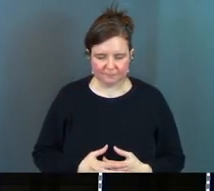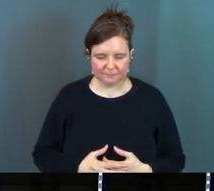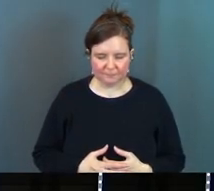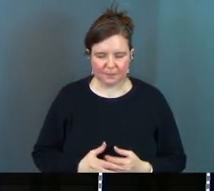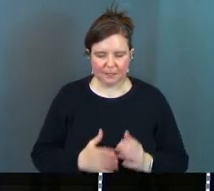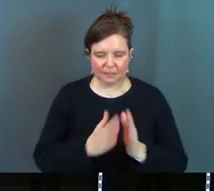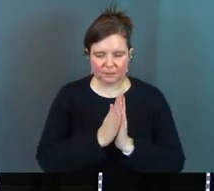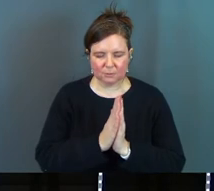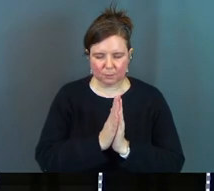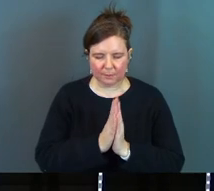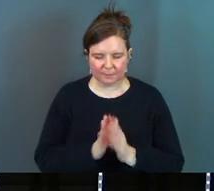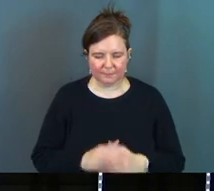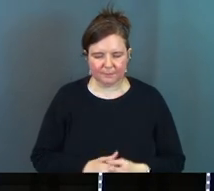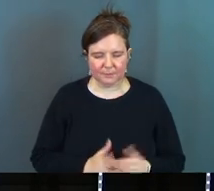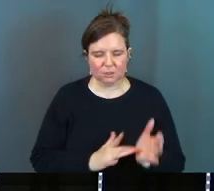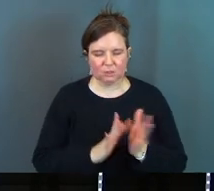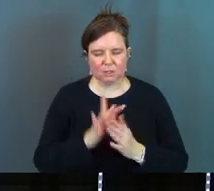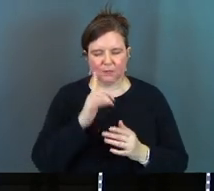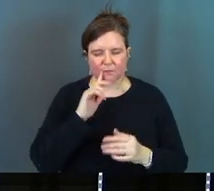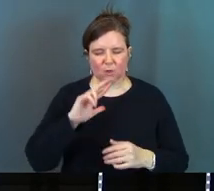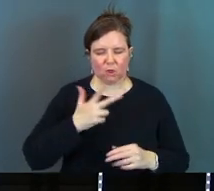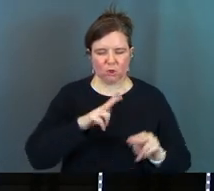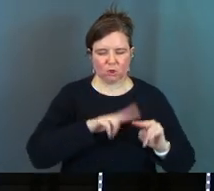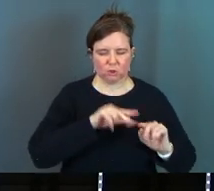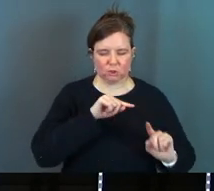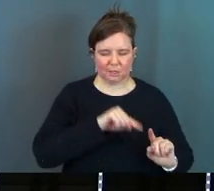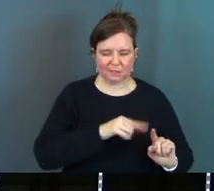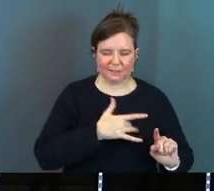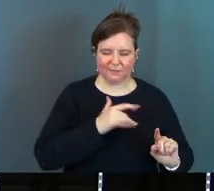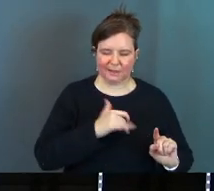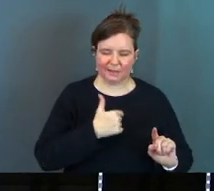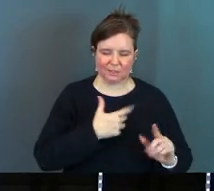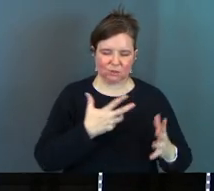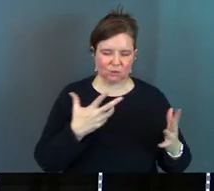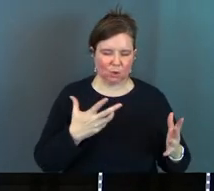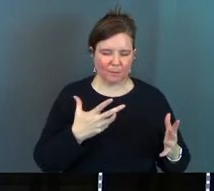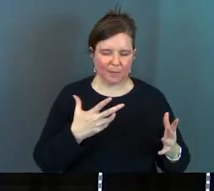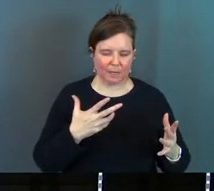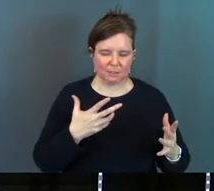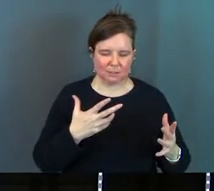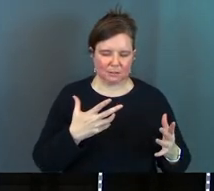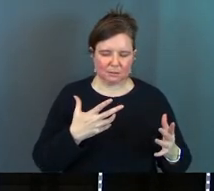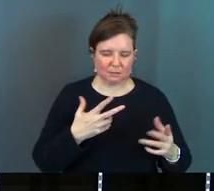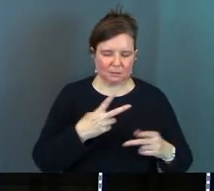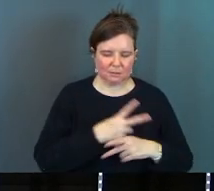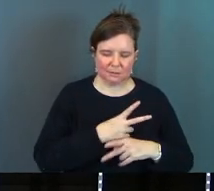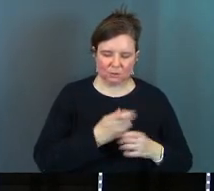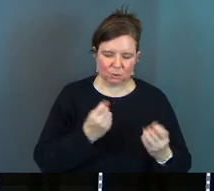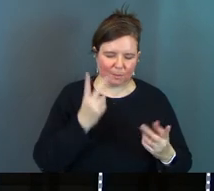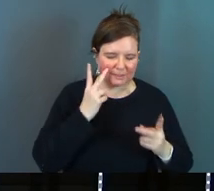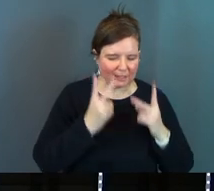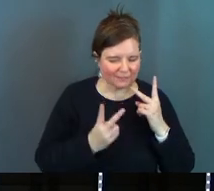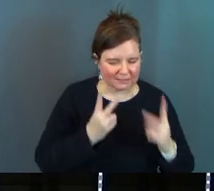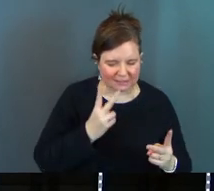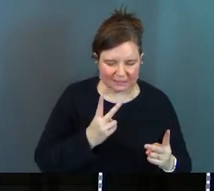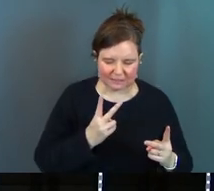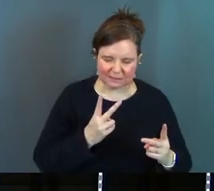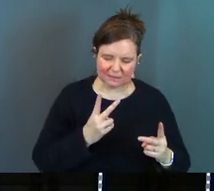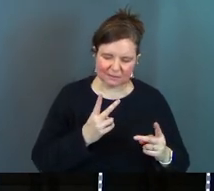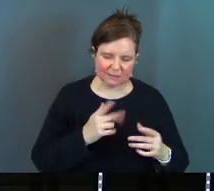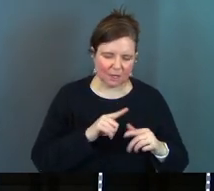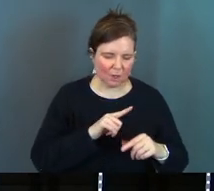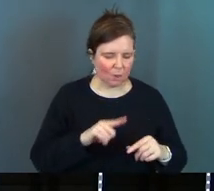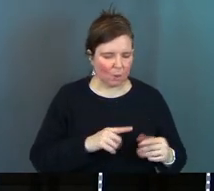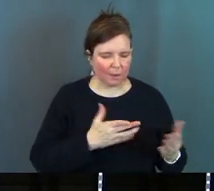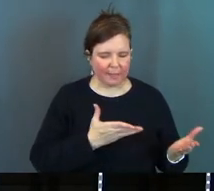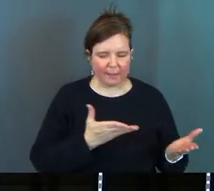so let's pray Jesus for the third chairs God it just feels like they've got so much to overcome so much they've seen and so